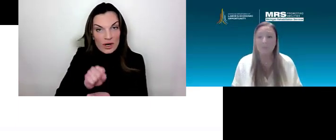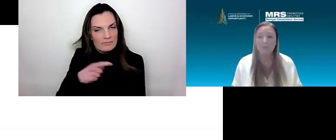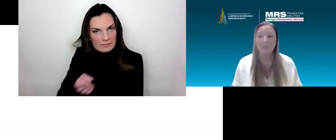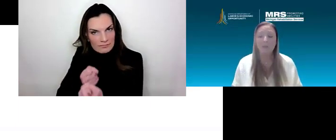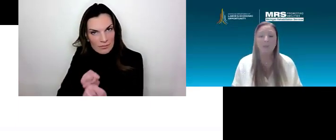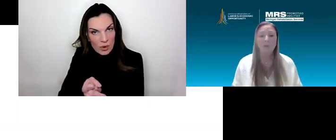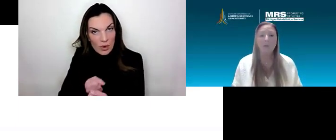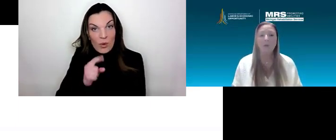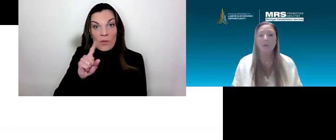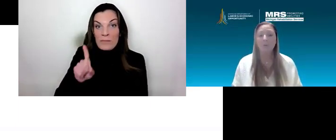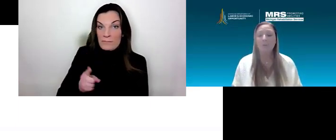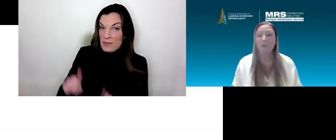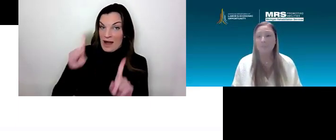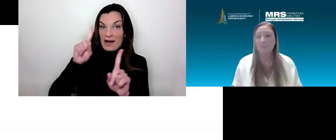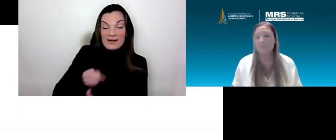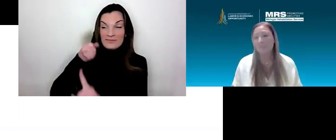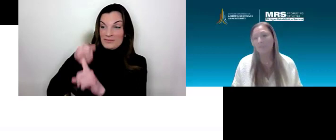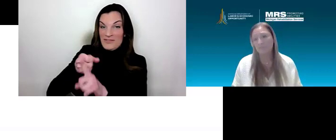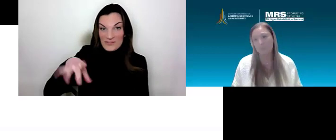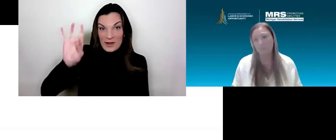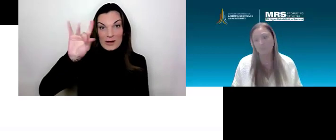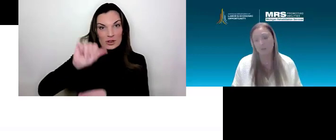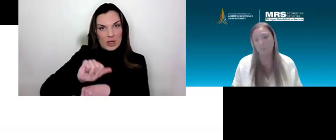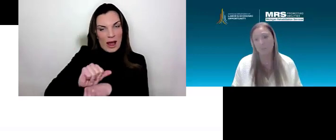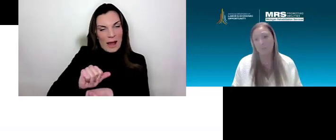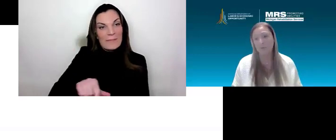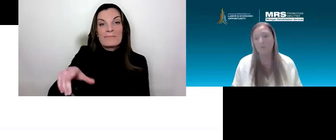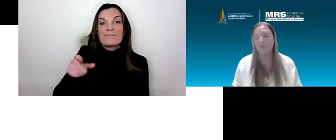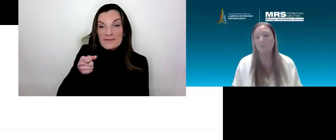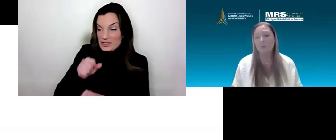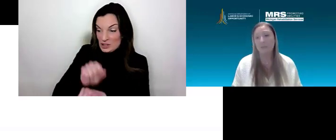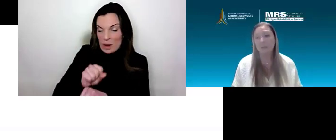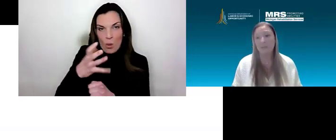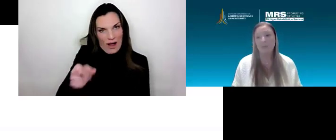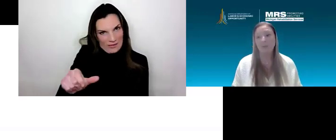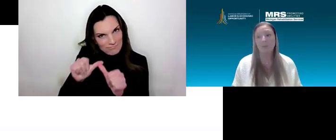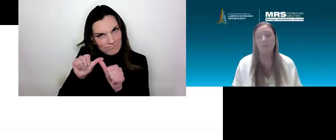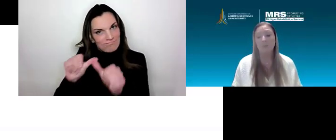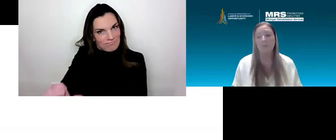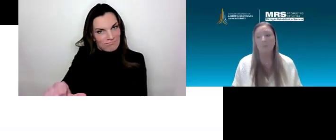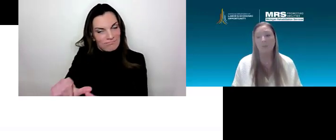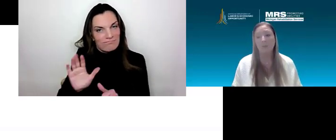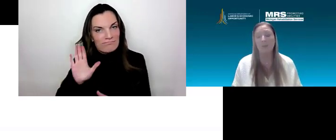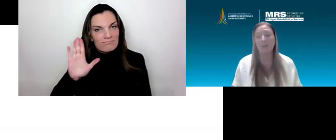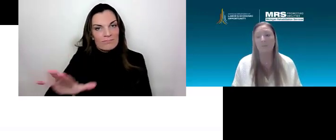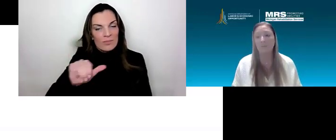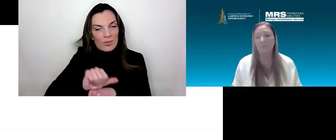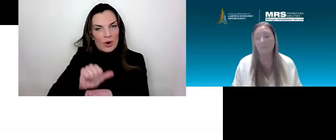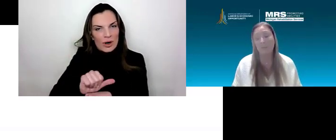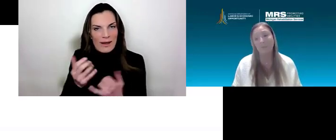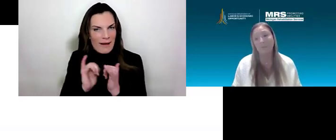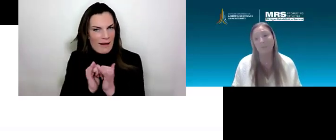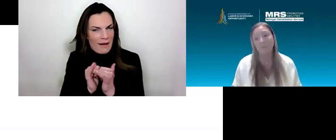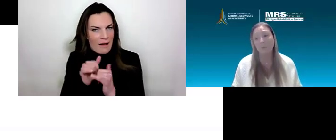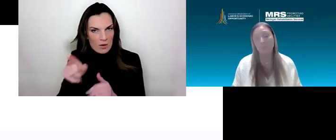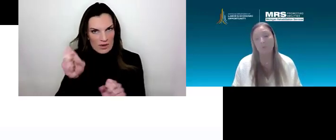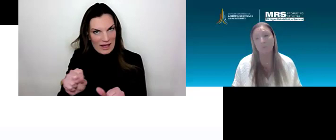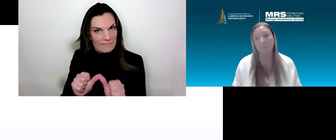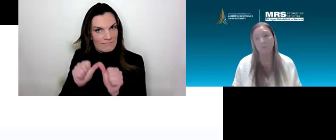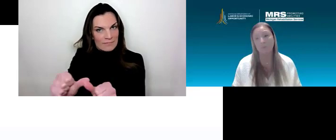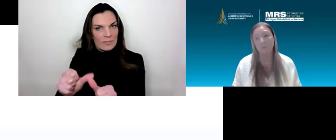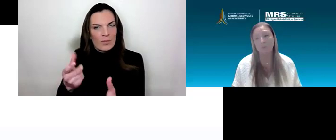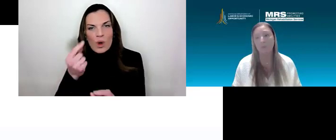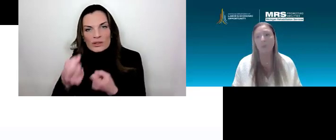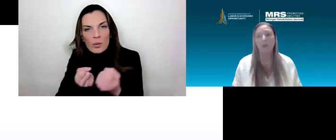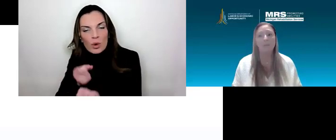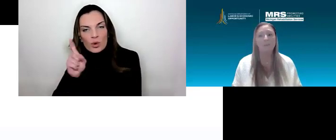opportunity, we want them to keep that job. So what is that retention going to look like? having those natural supports put